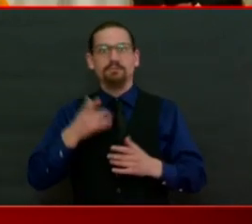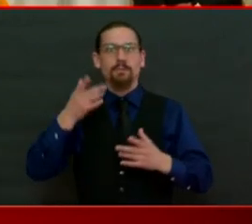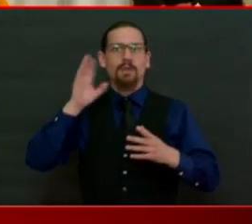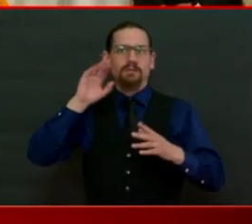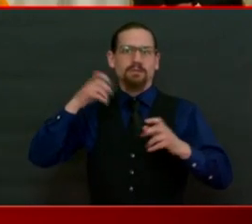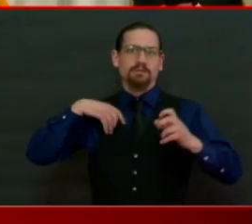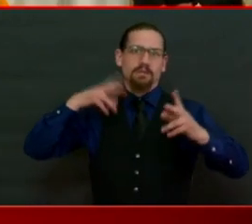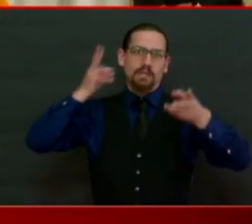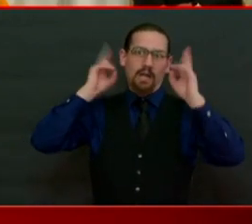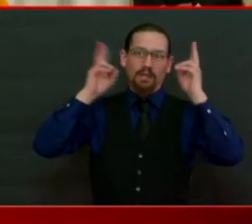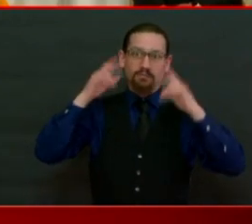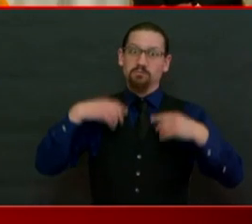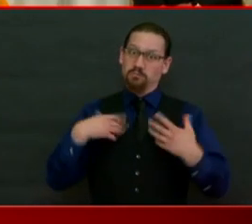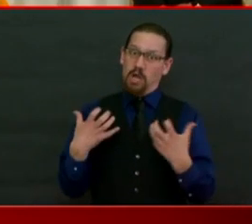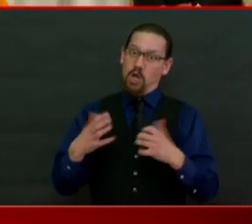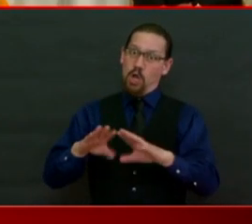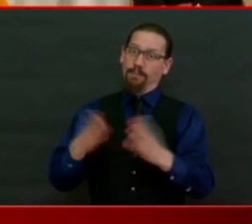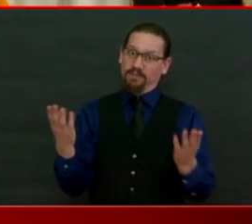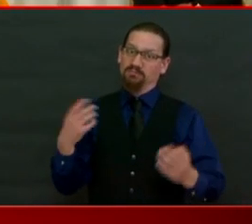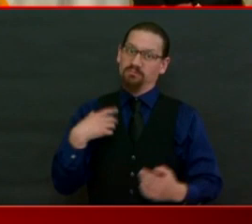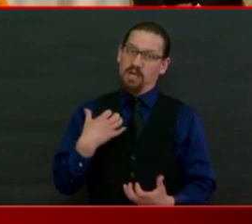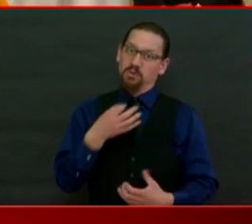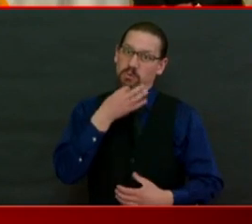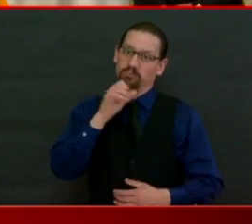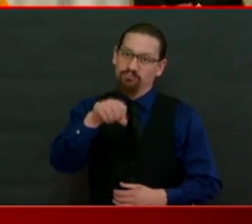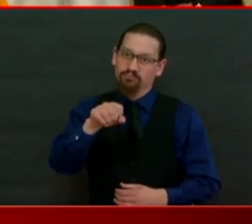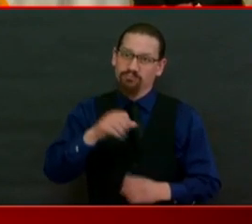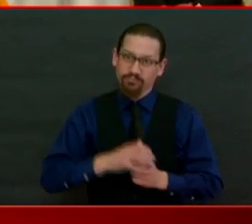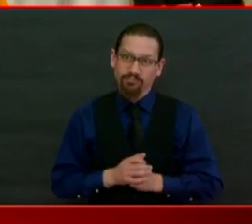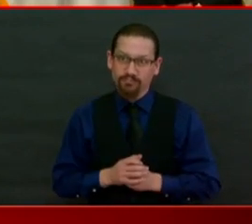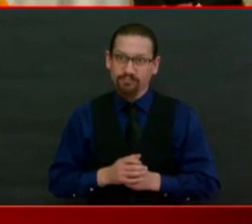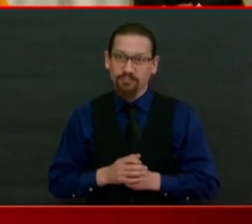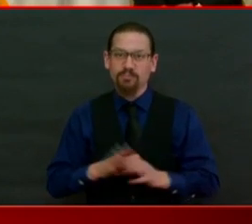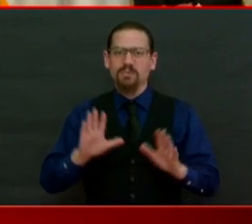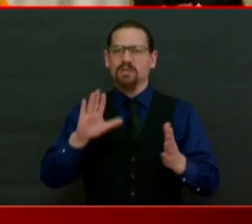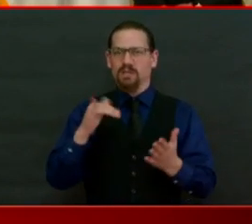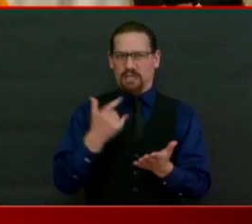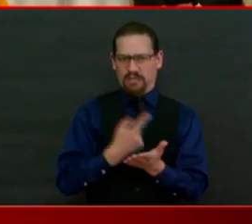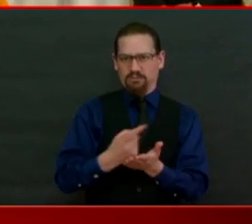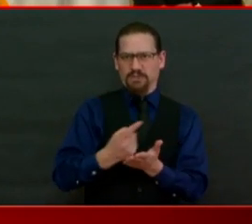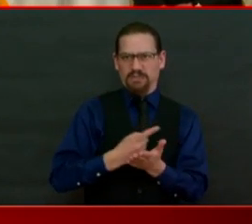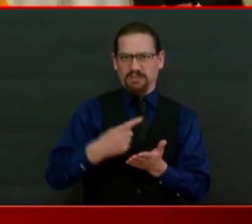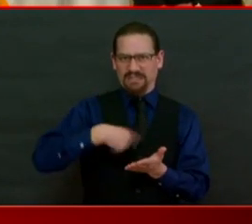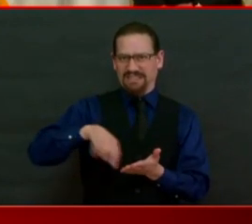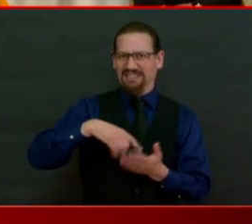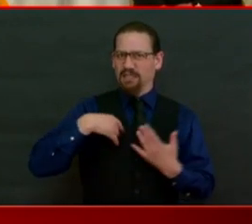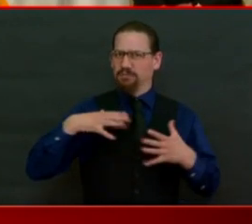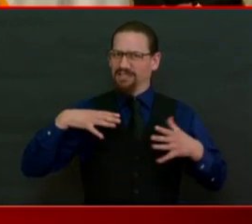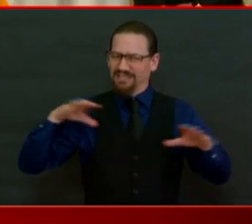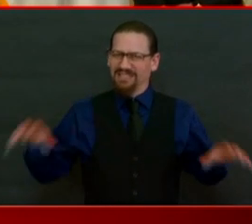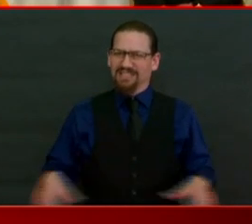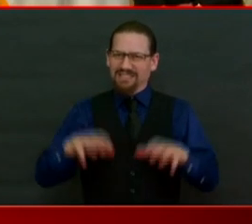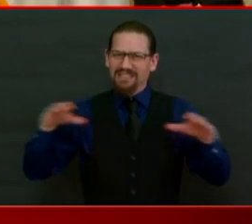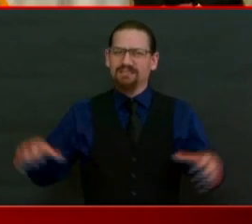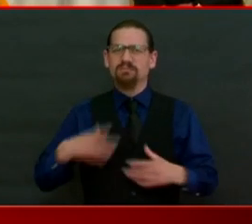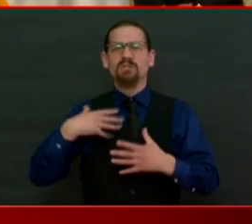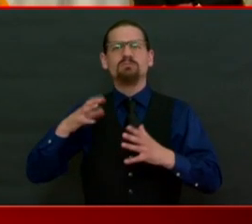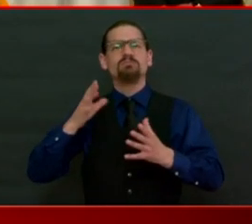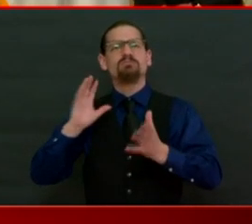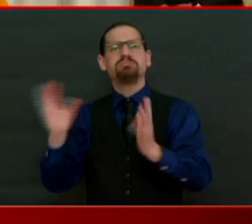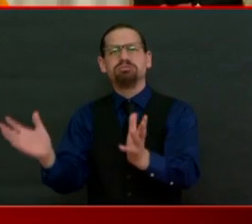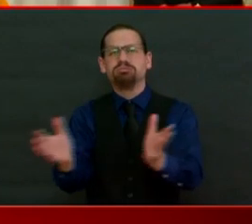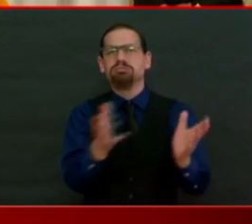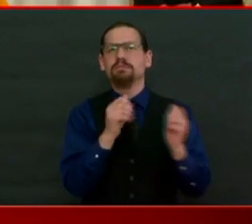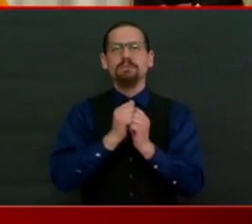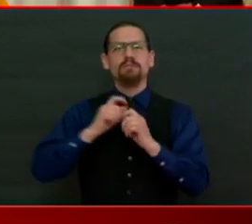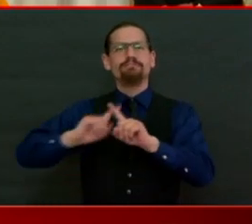possible. And this week we've made a lot of progress on that, talking to salon owners. And I think there will be ways